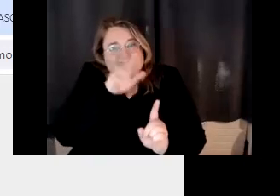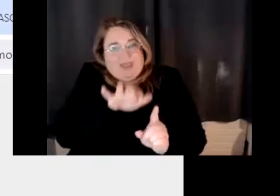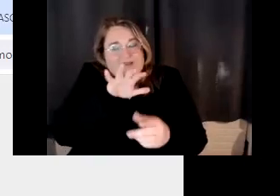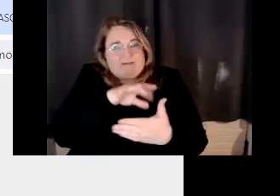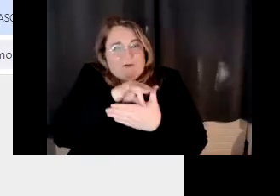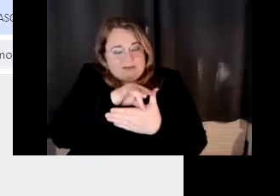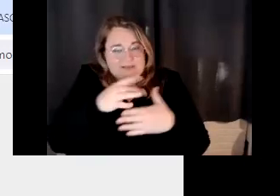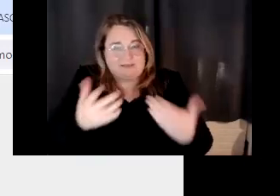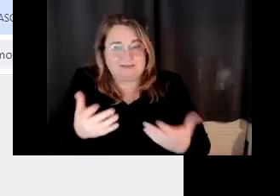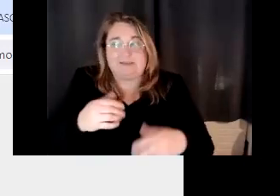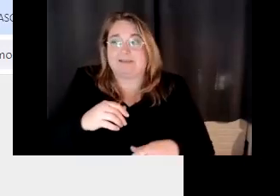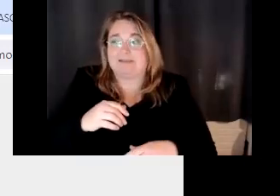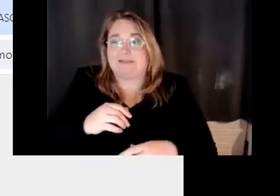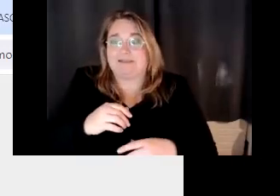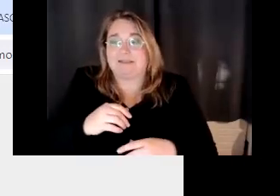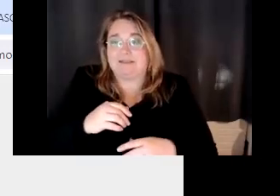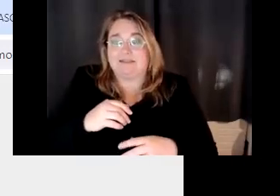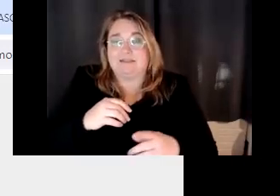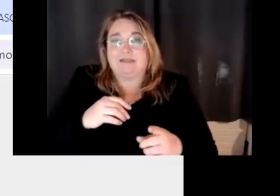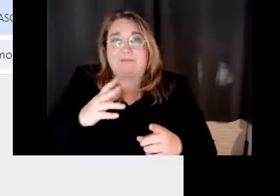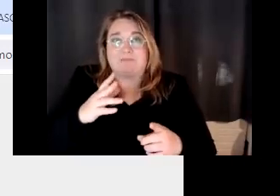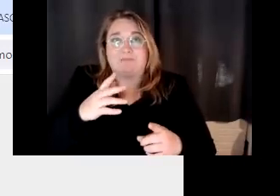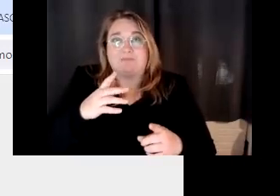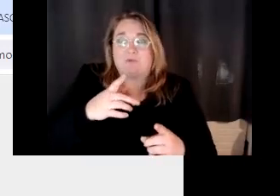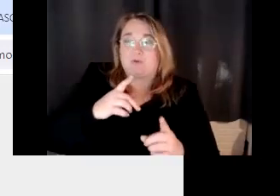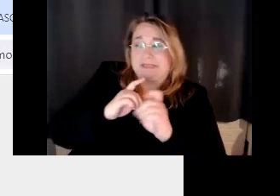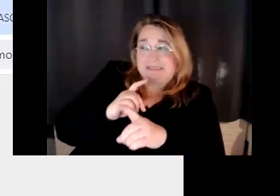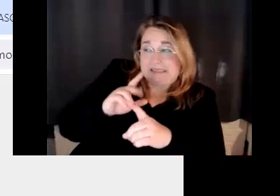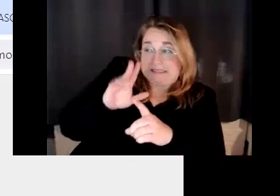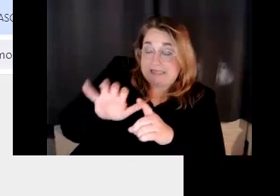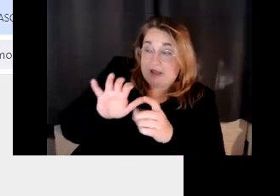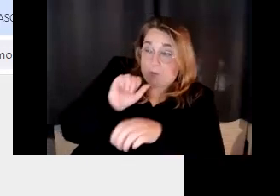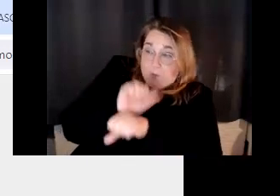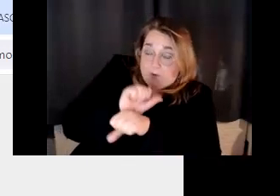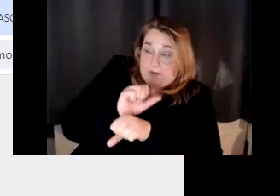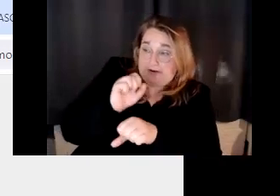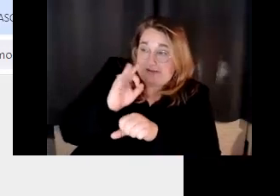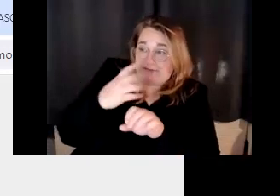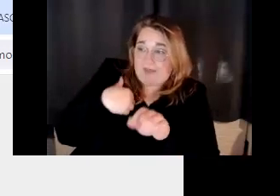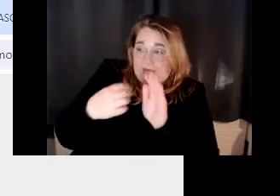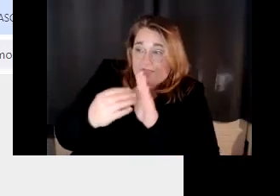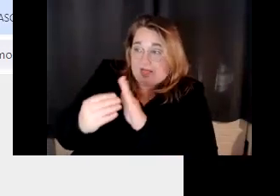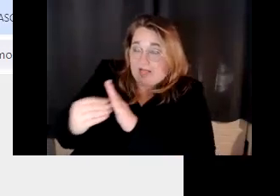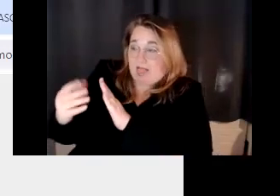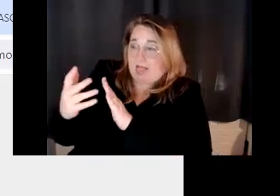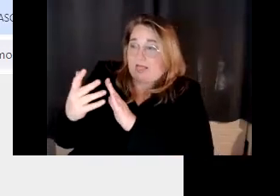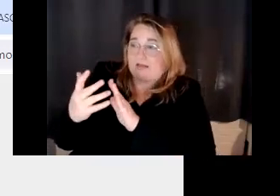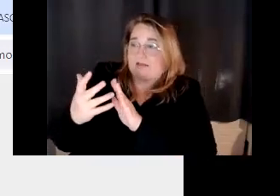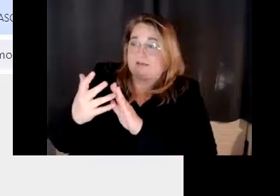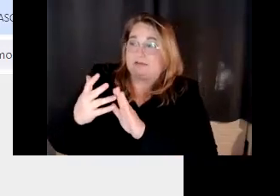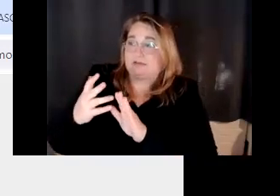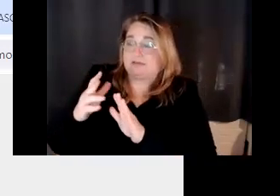Yeah. Yeah. Um, I would say as long as you're still able to use the content, um, to teach them what they need to know